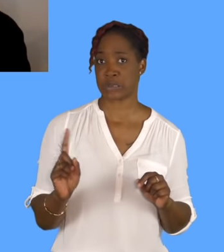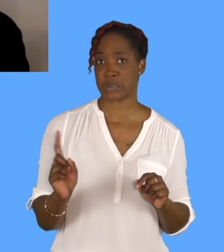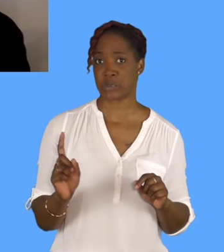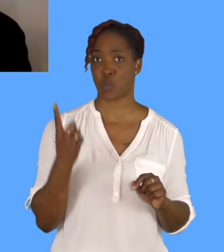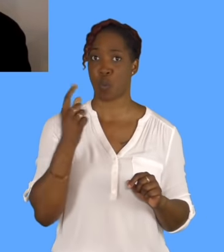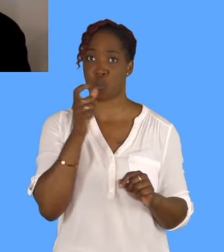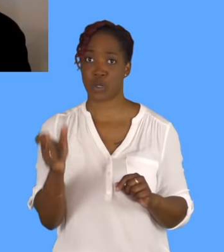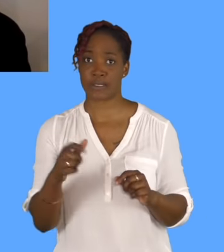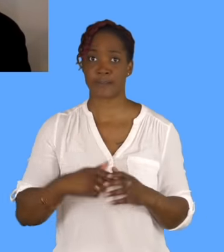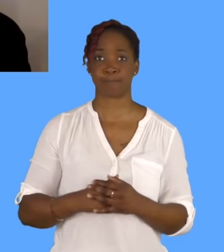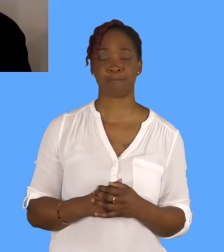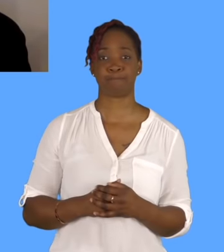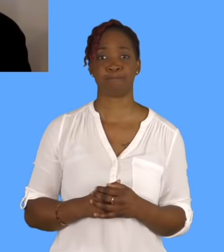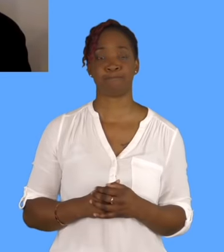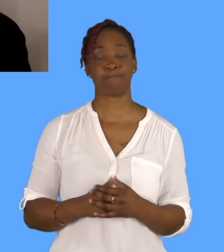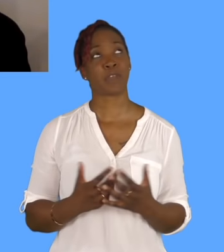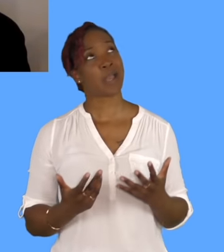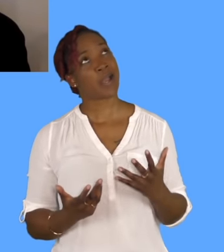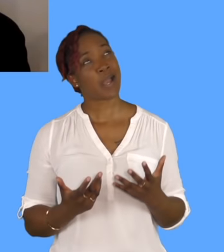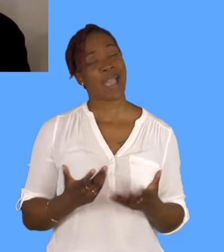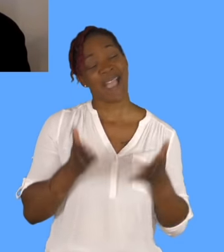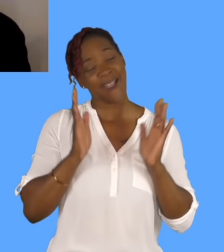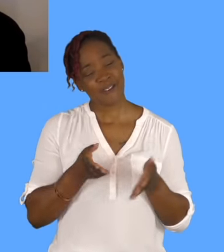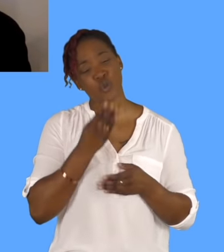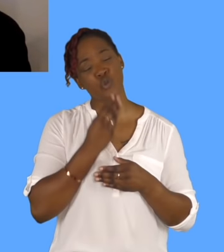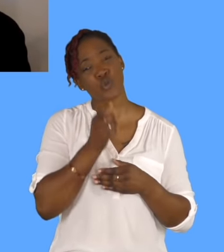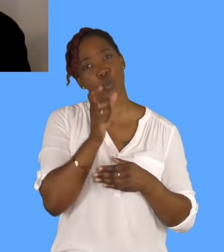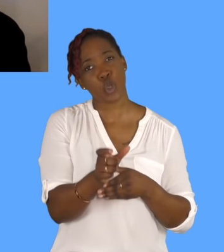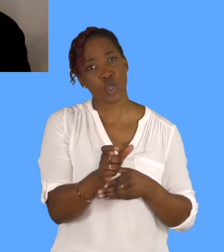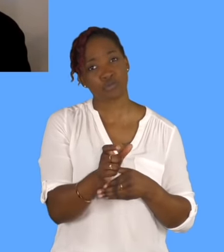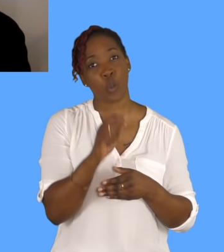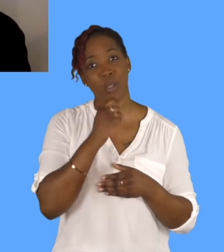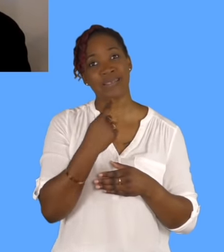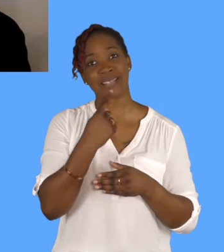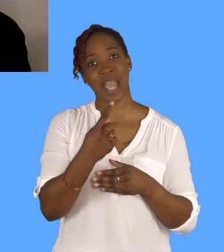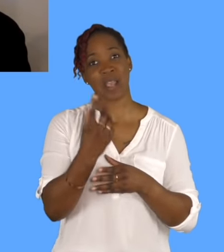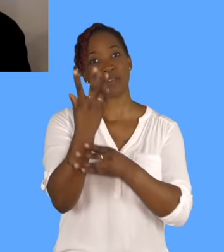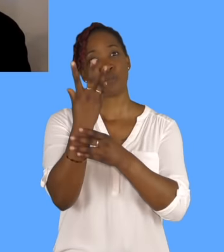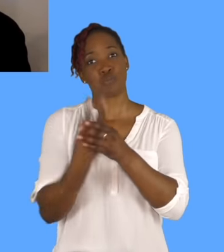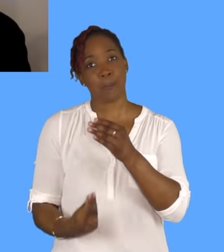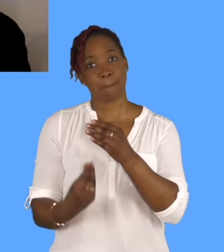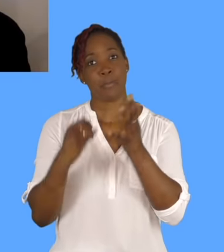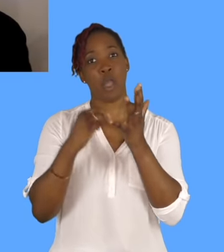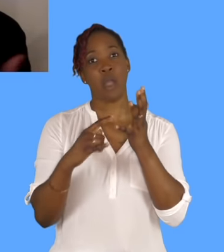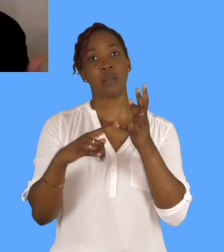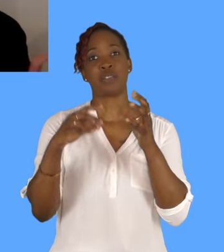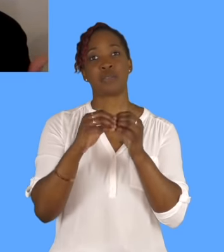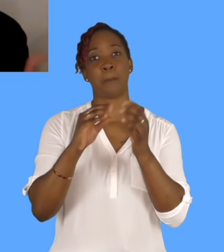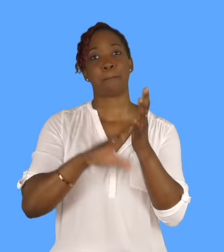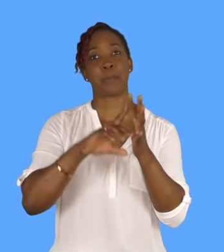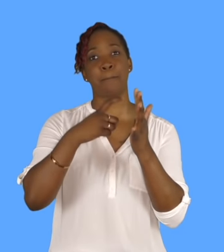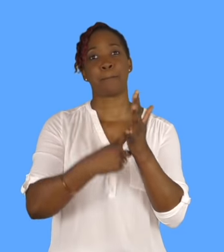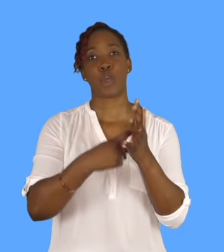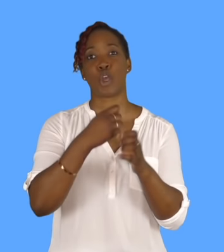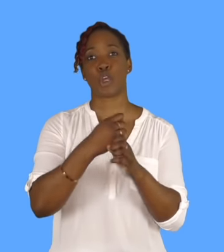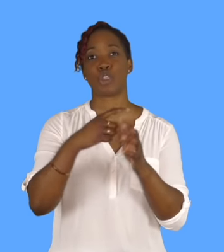Okay, if I have to use a word, I'm going to say submerging, but I just like to,